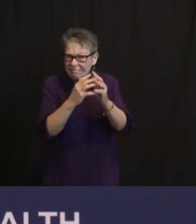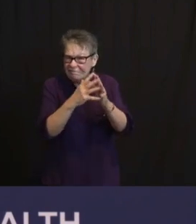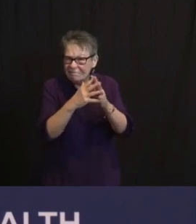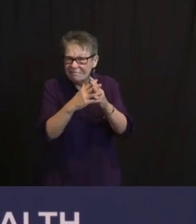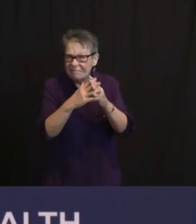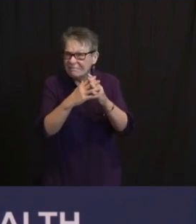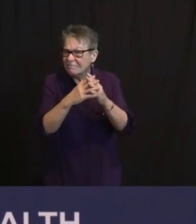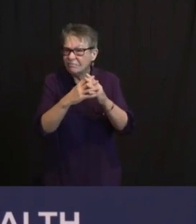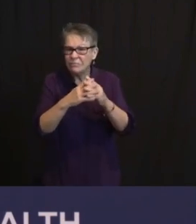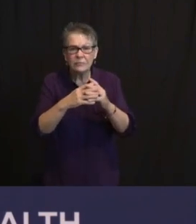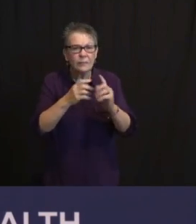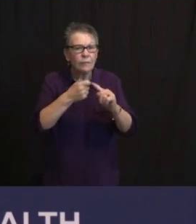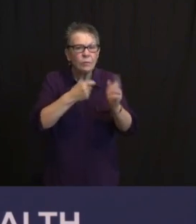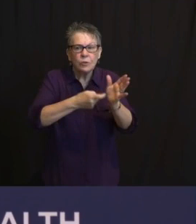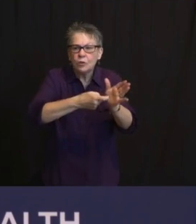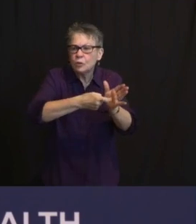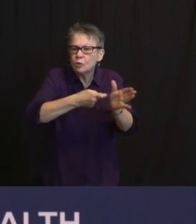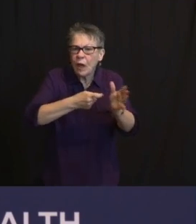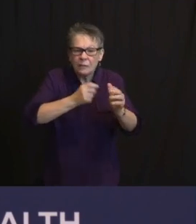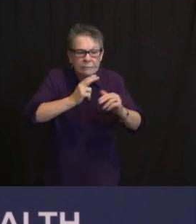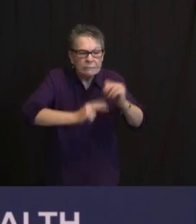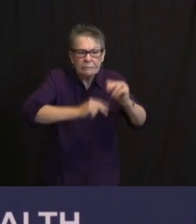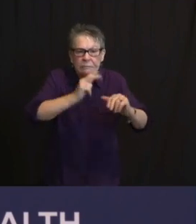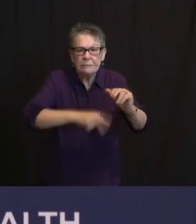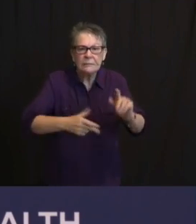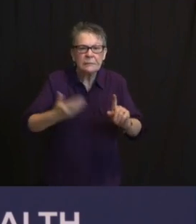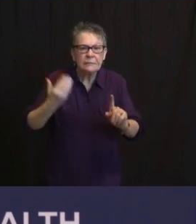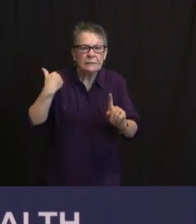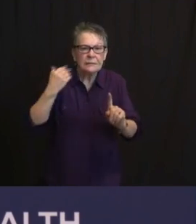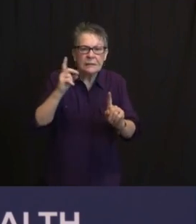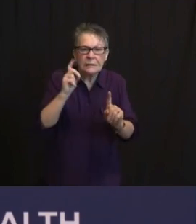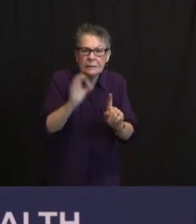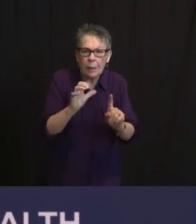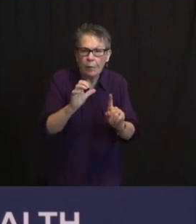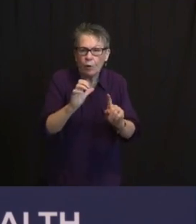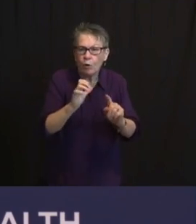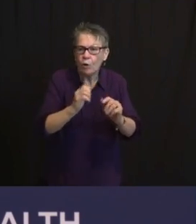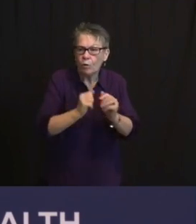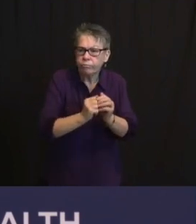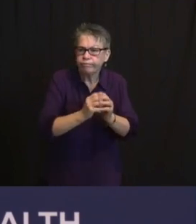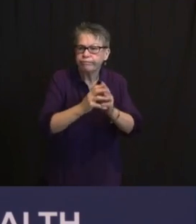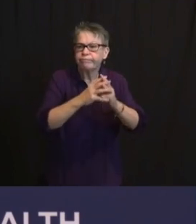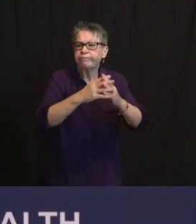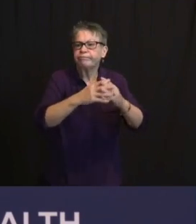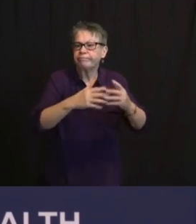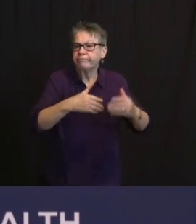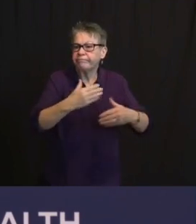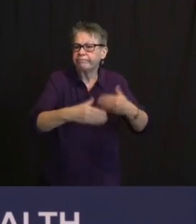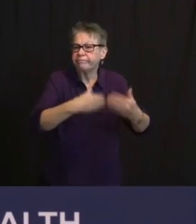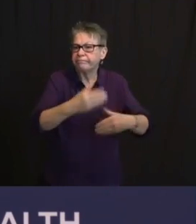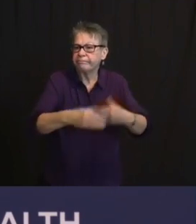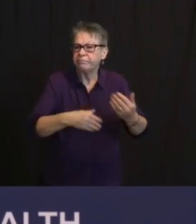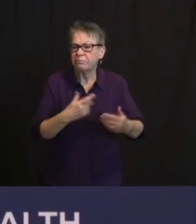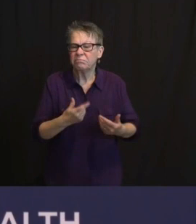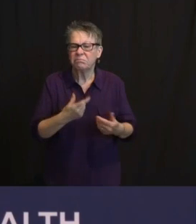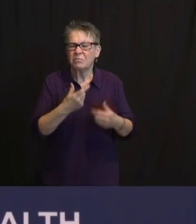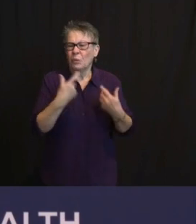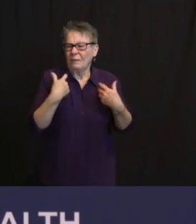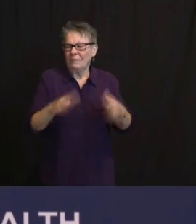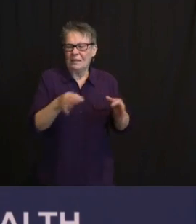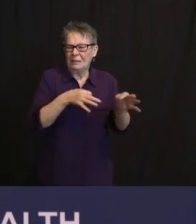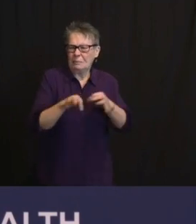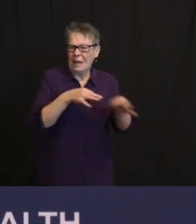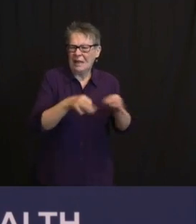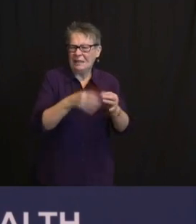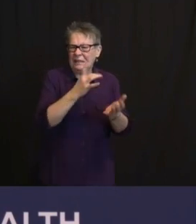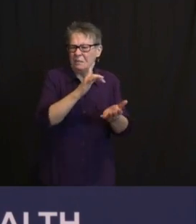AND TO SOME EXTENT IN FEBRUARY. CALL CENTER I THINK WE'VE SPOKEN TO, SO THERE'S, THERE, THERE ARE NOW MANY HUNDREDS WHO HAVE